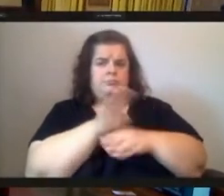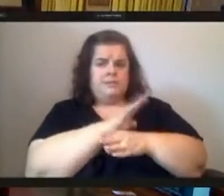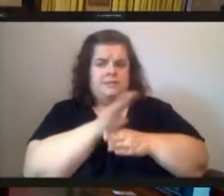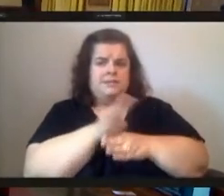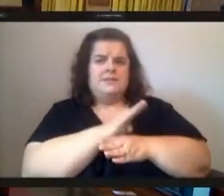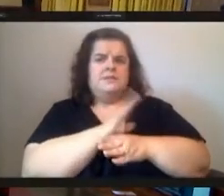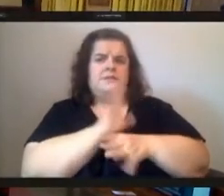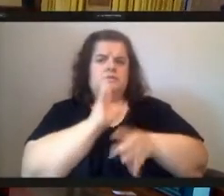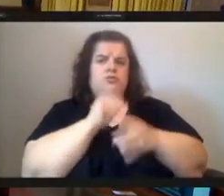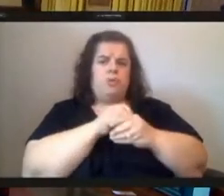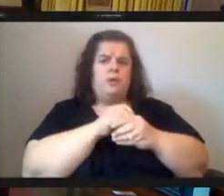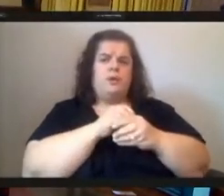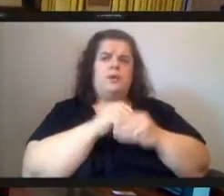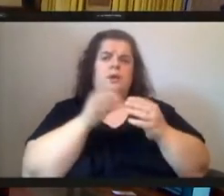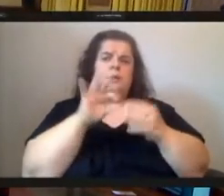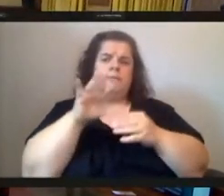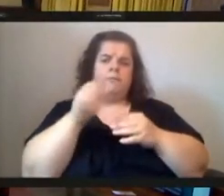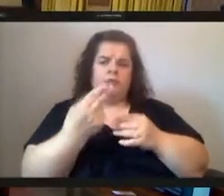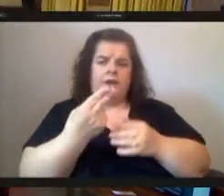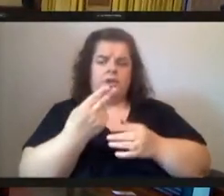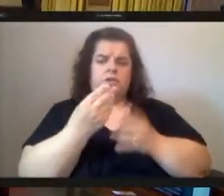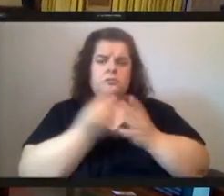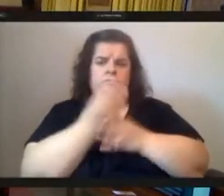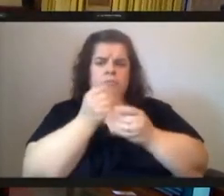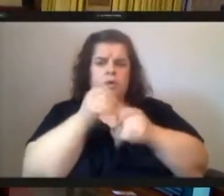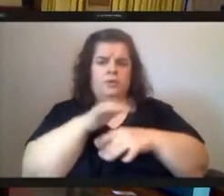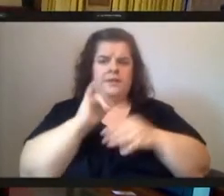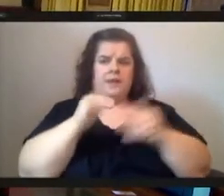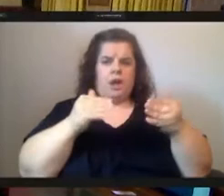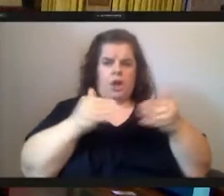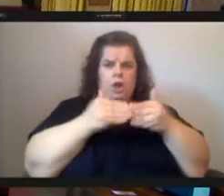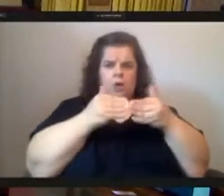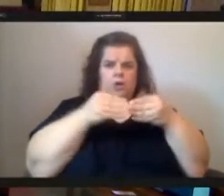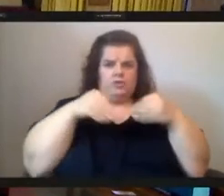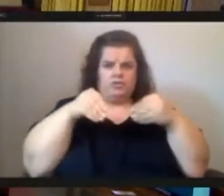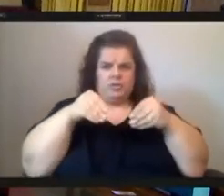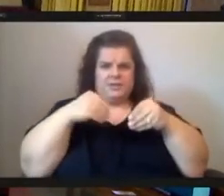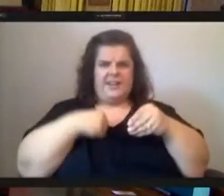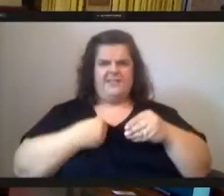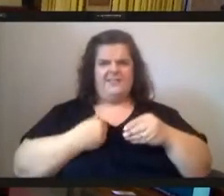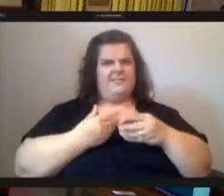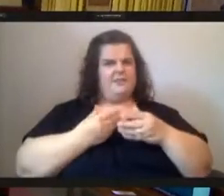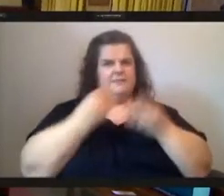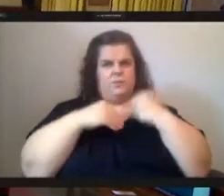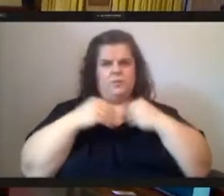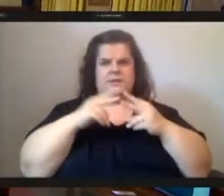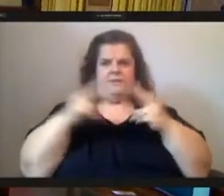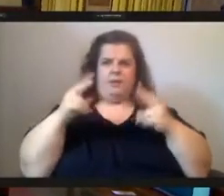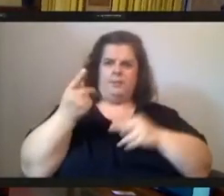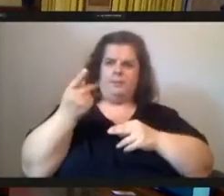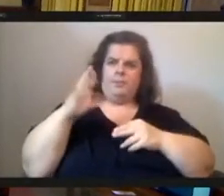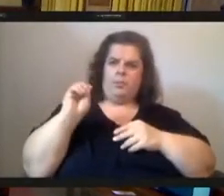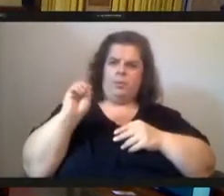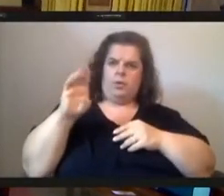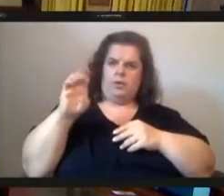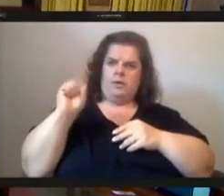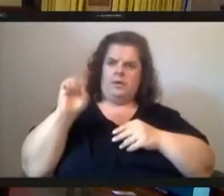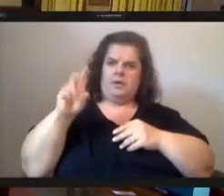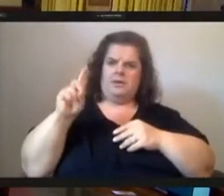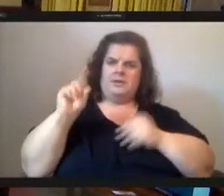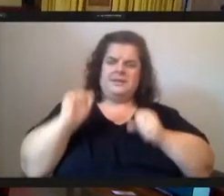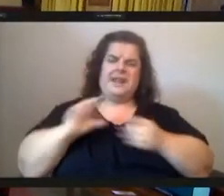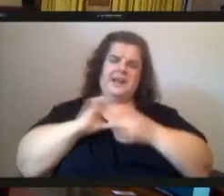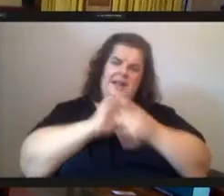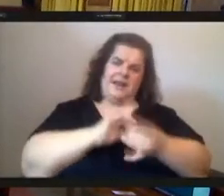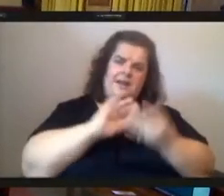provide fresh locally grown produce to places like corner stores which often have heavily processed foods we can reconnect our communities to healthy